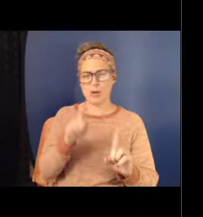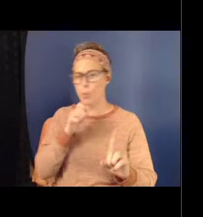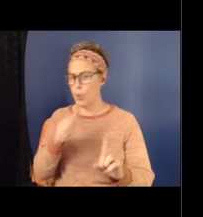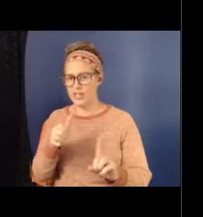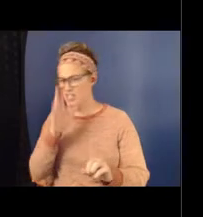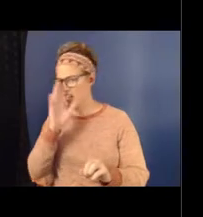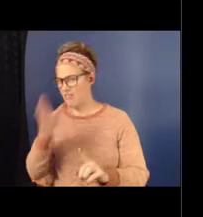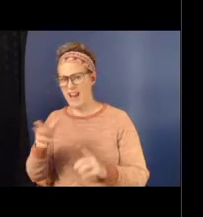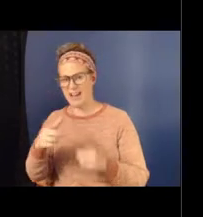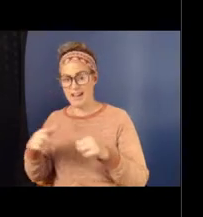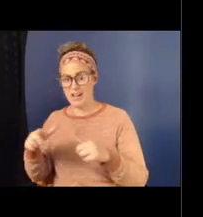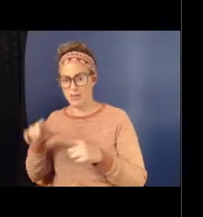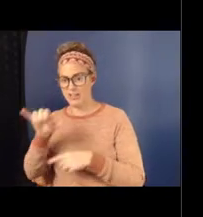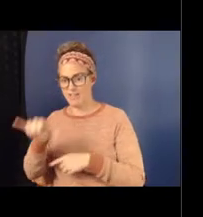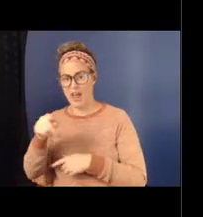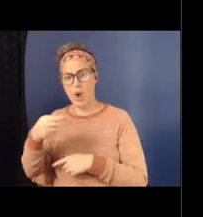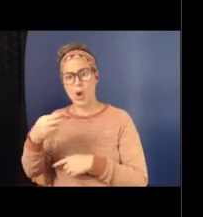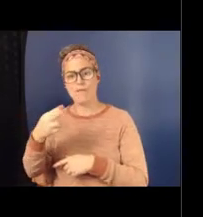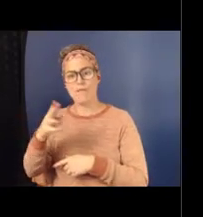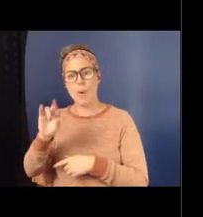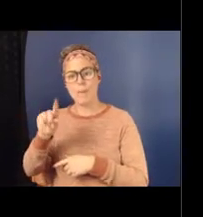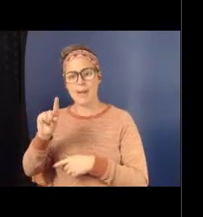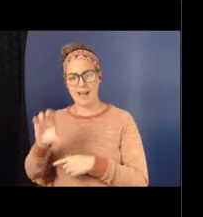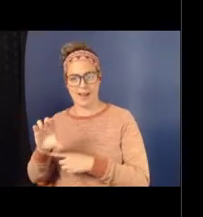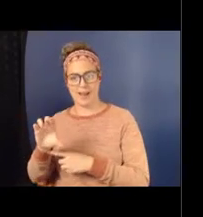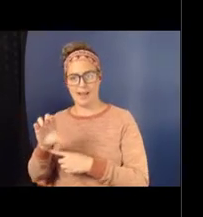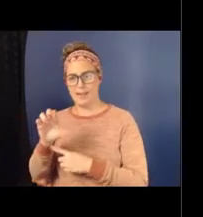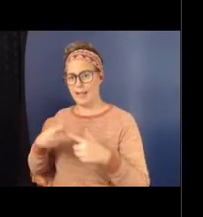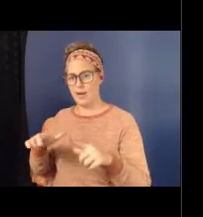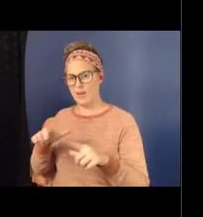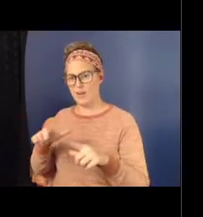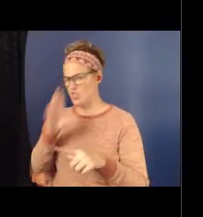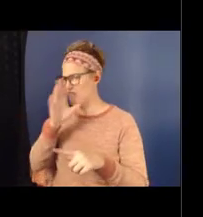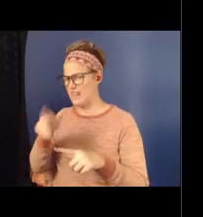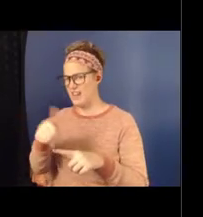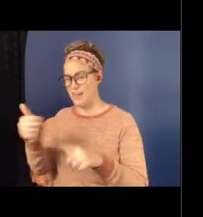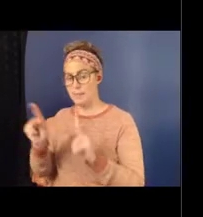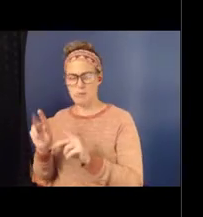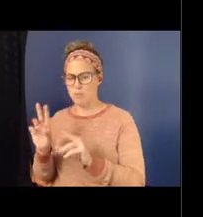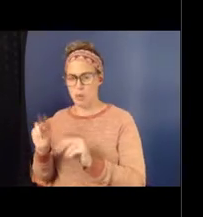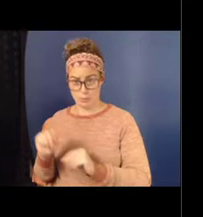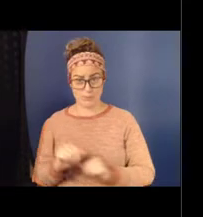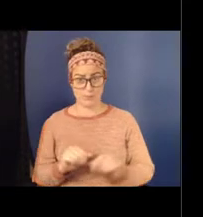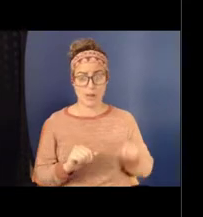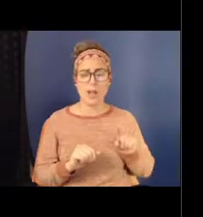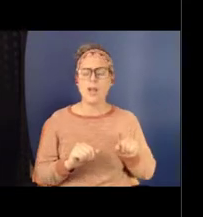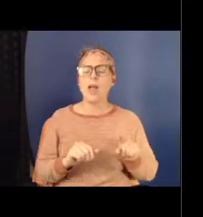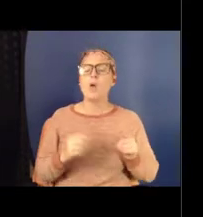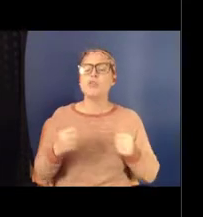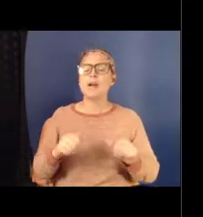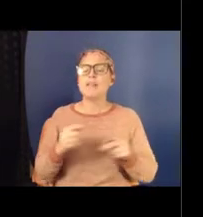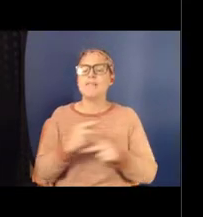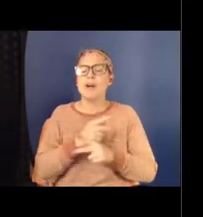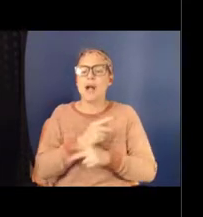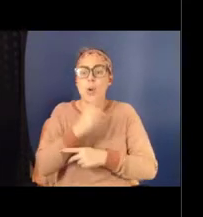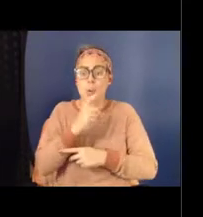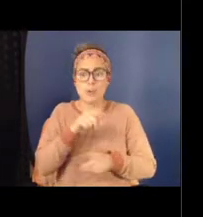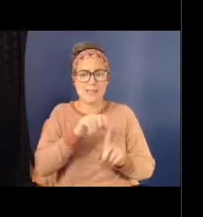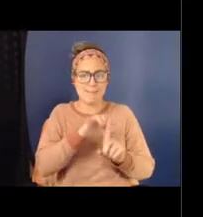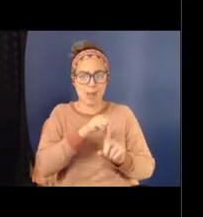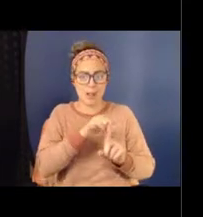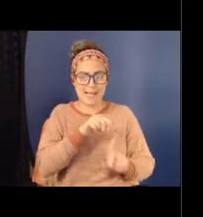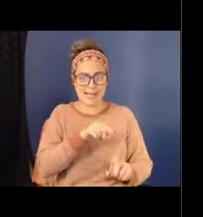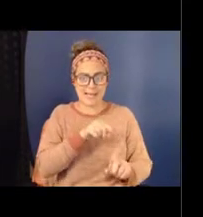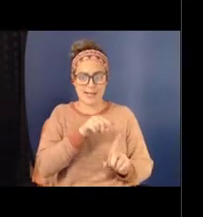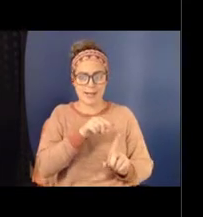understand is, who are those kids that are kind of garden-variety bullying? When does it become gendered for